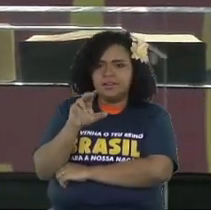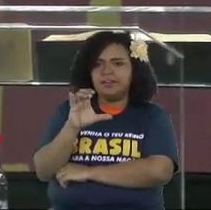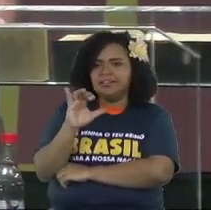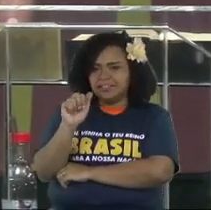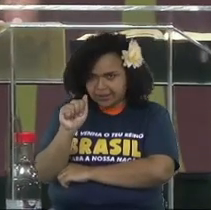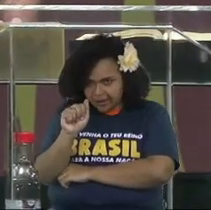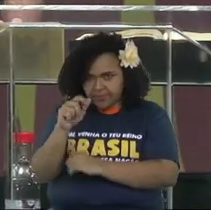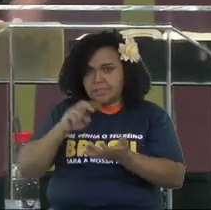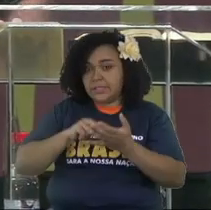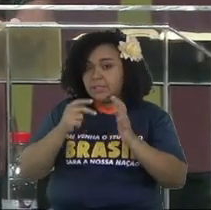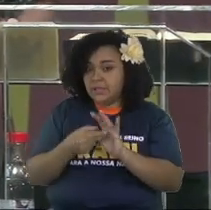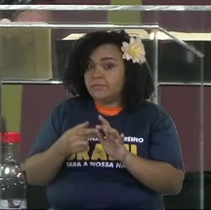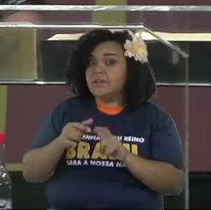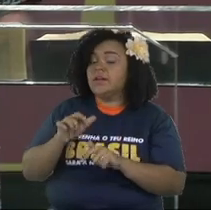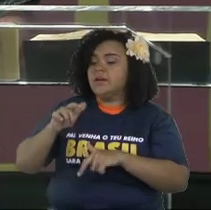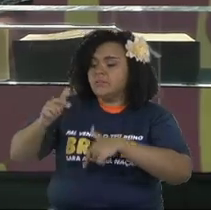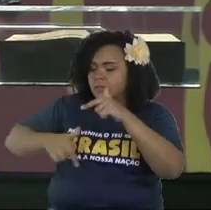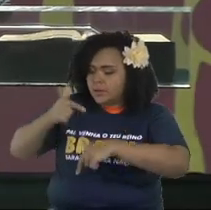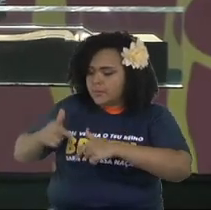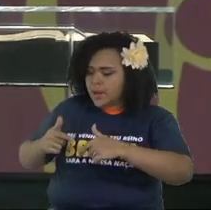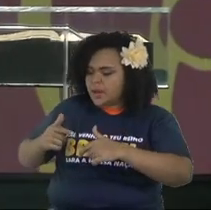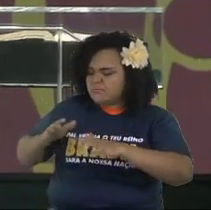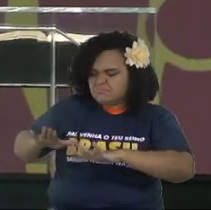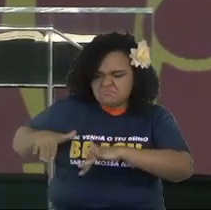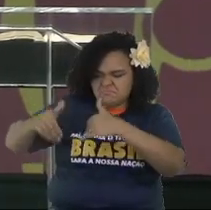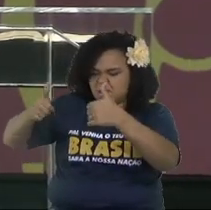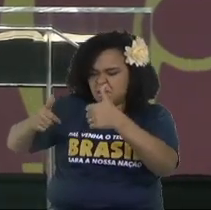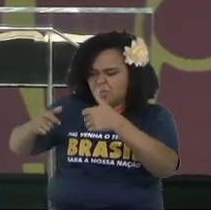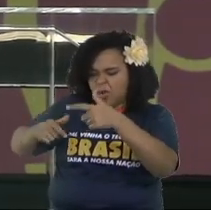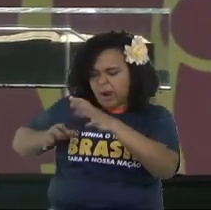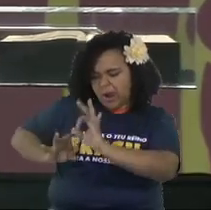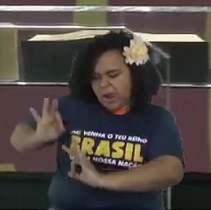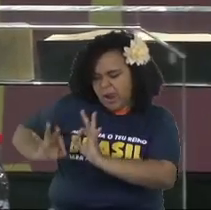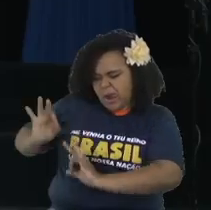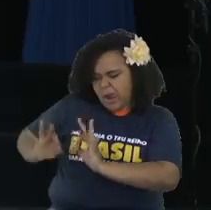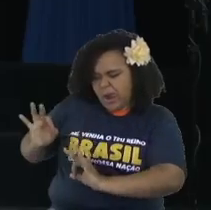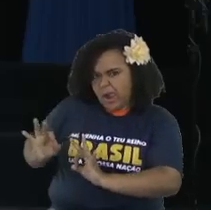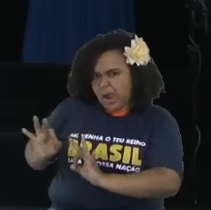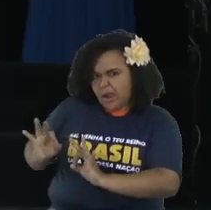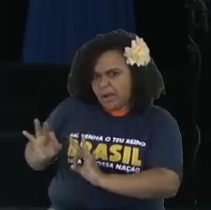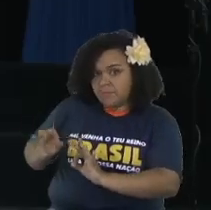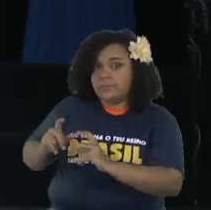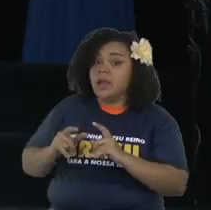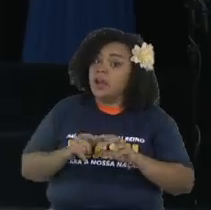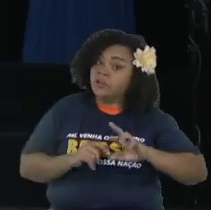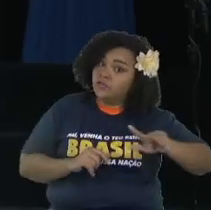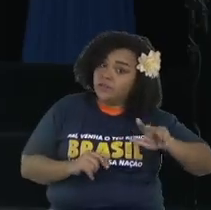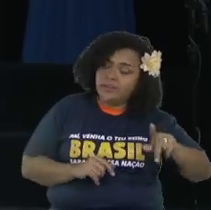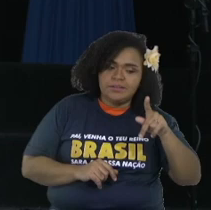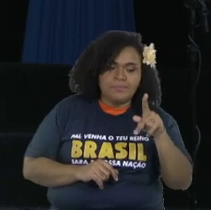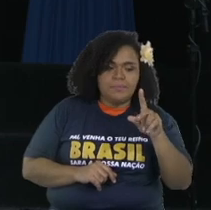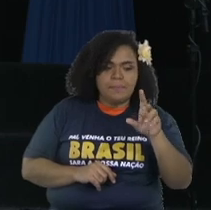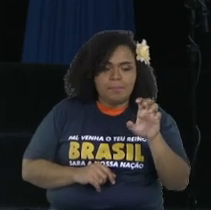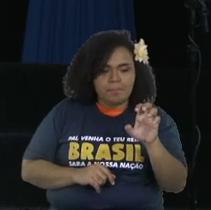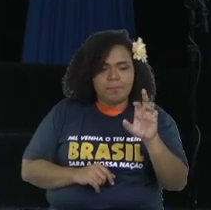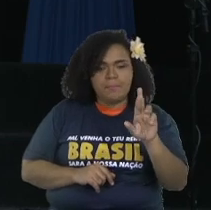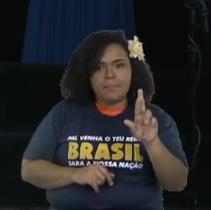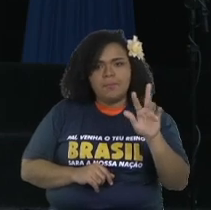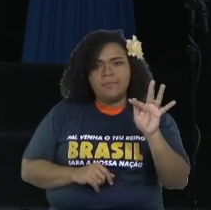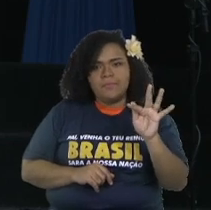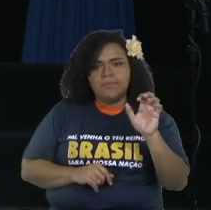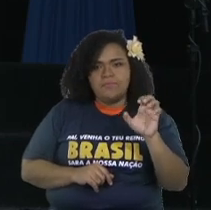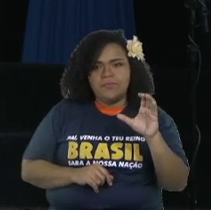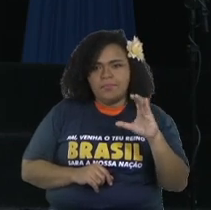means that you have to work doing the best with the best of your capacity. It's not